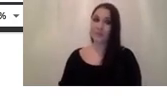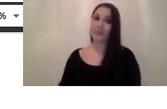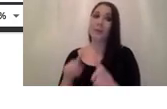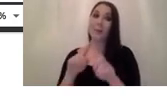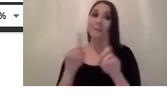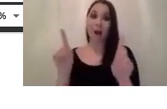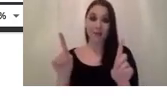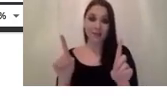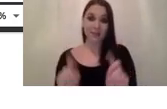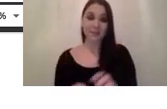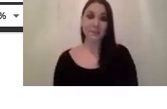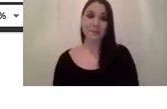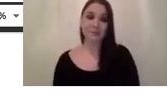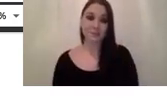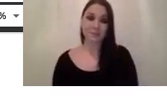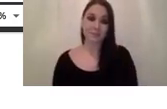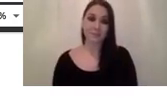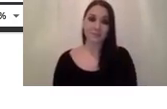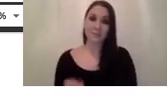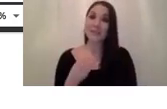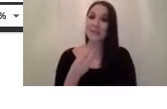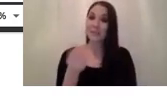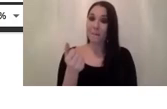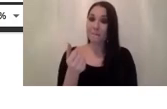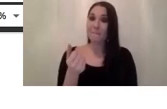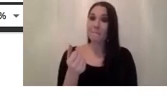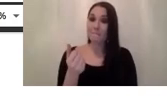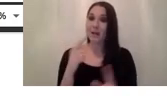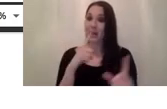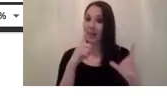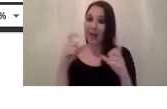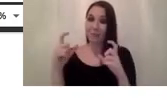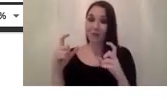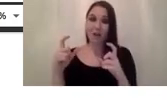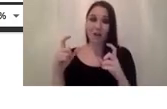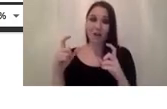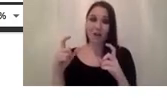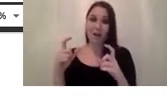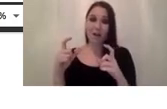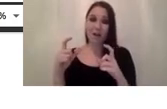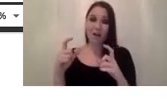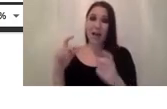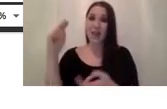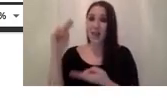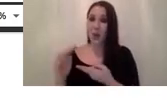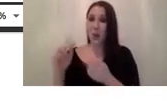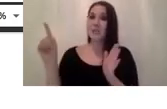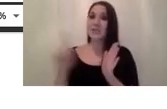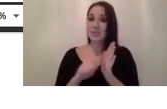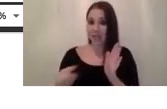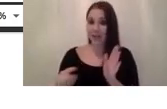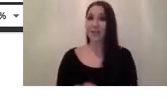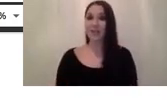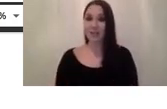out that um some of these cameras actually have a high um a low signal to noise ratio or a low